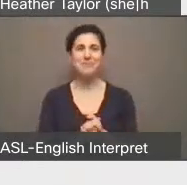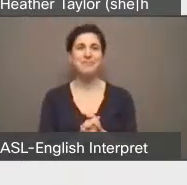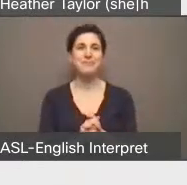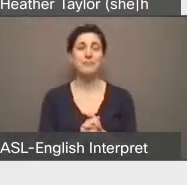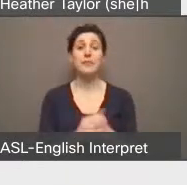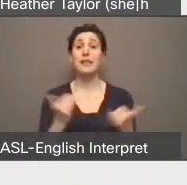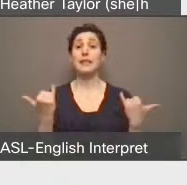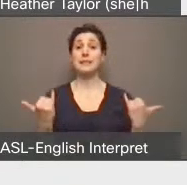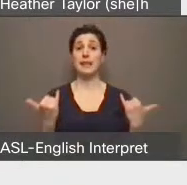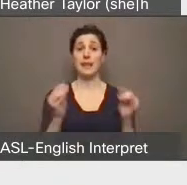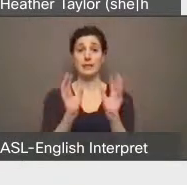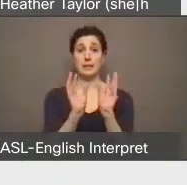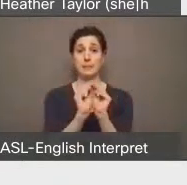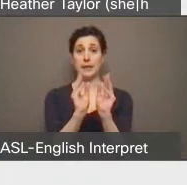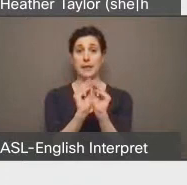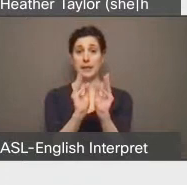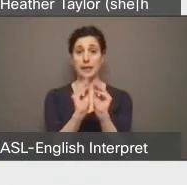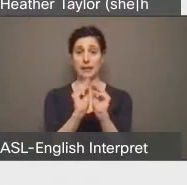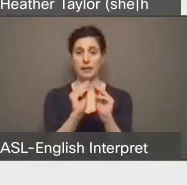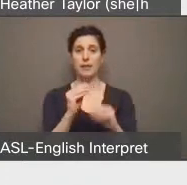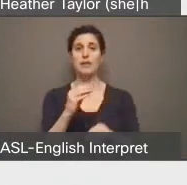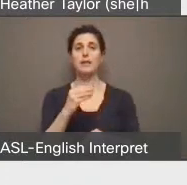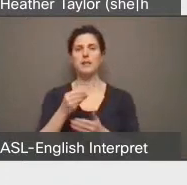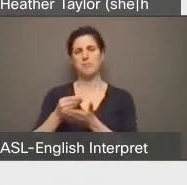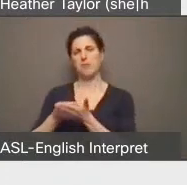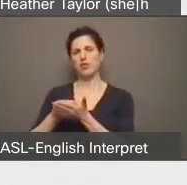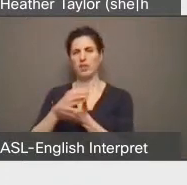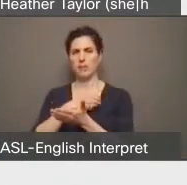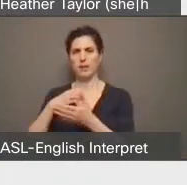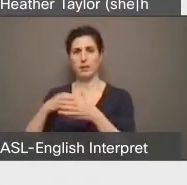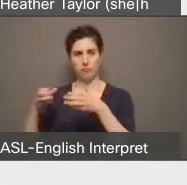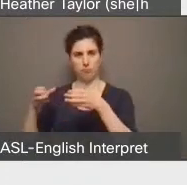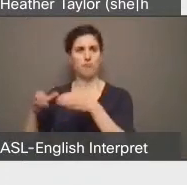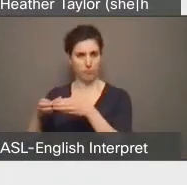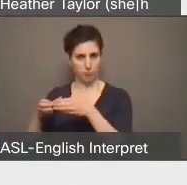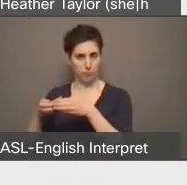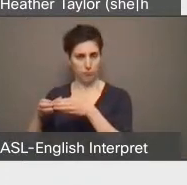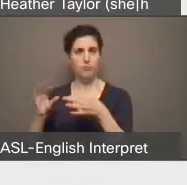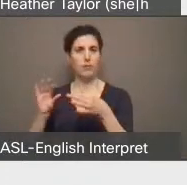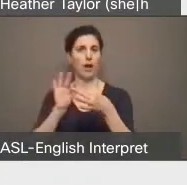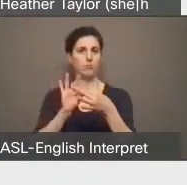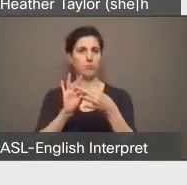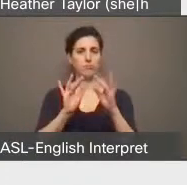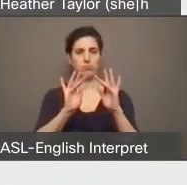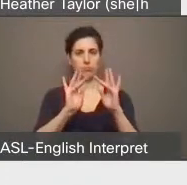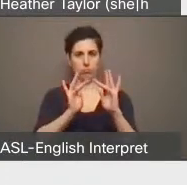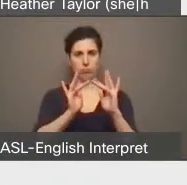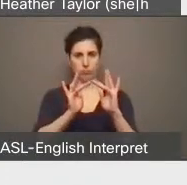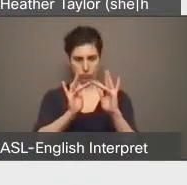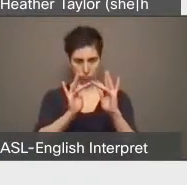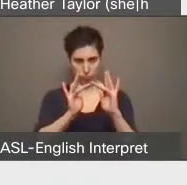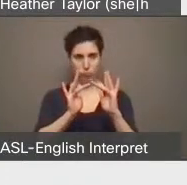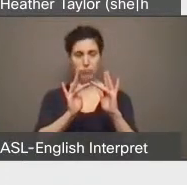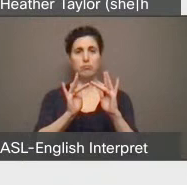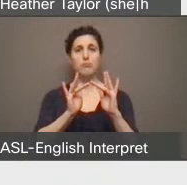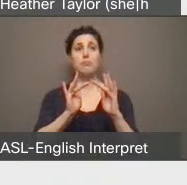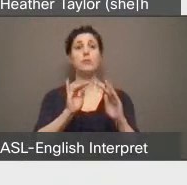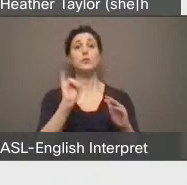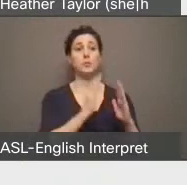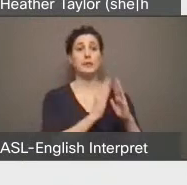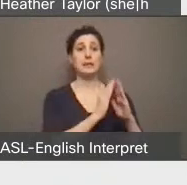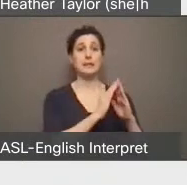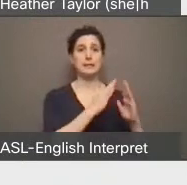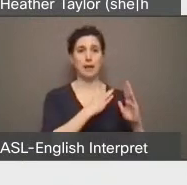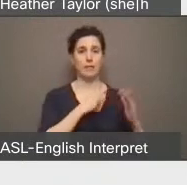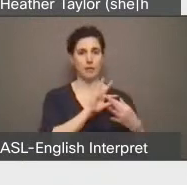Today's meeting is being held with members of the budget committee participating by video conference. City staff are also connecting to the